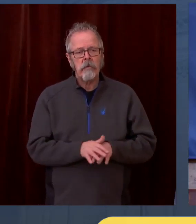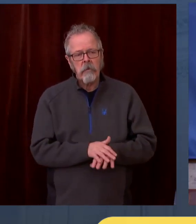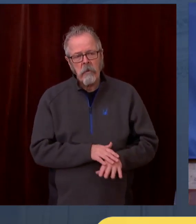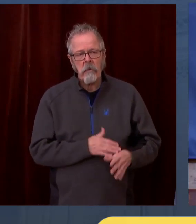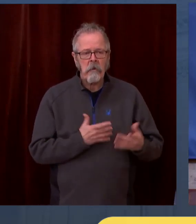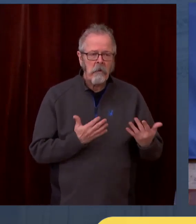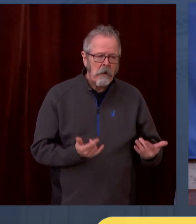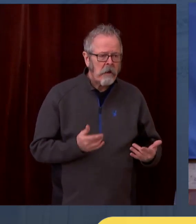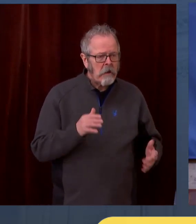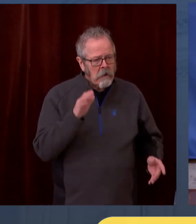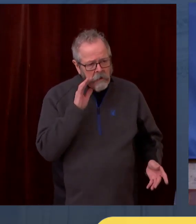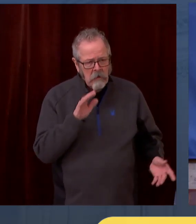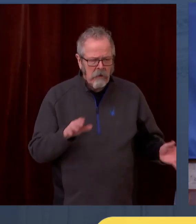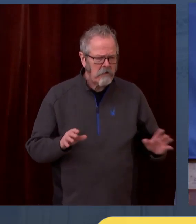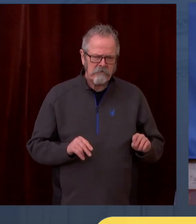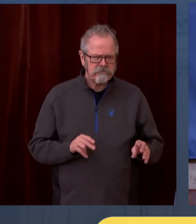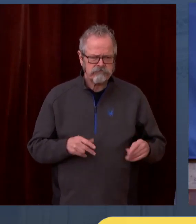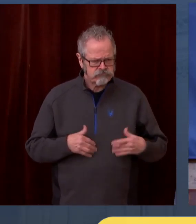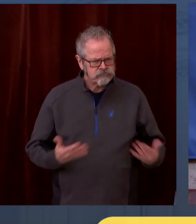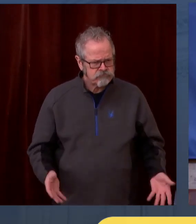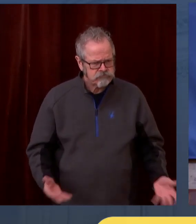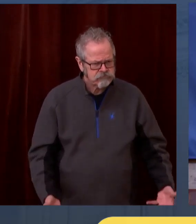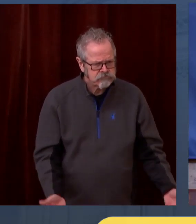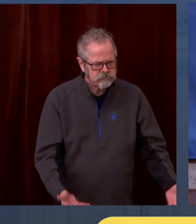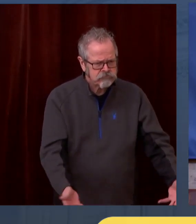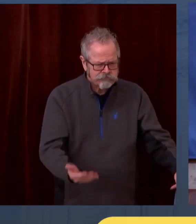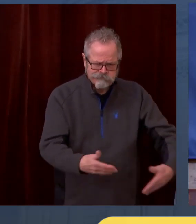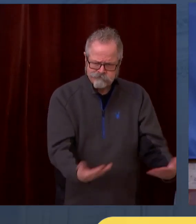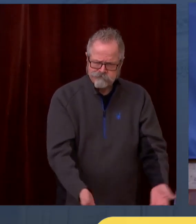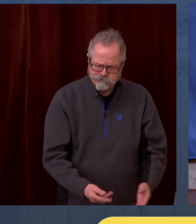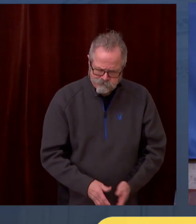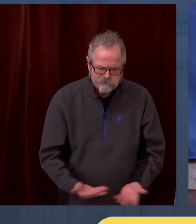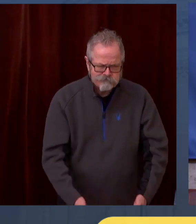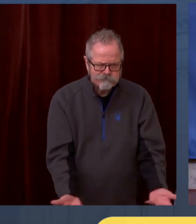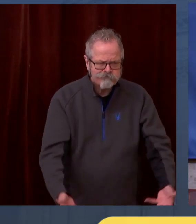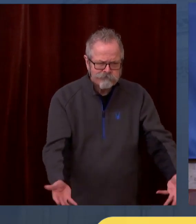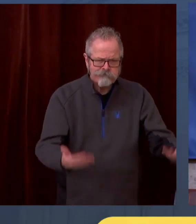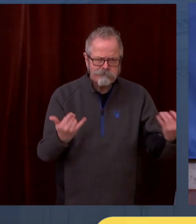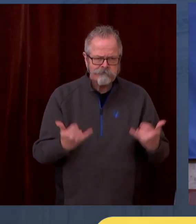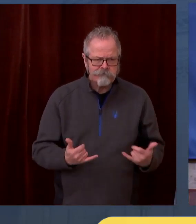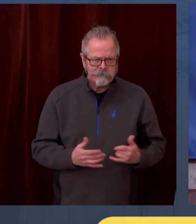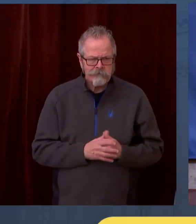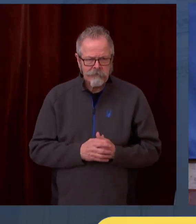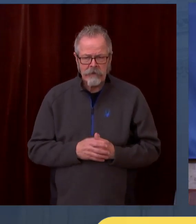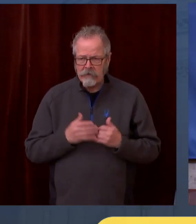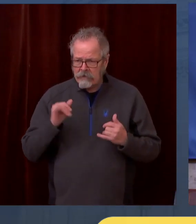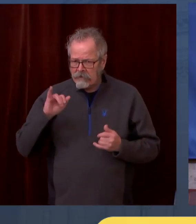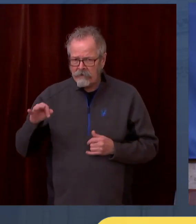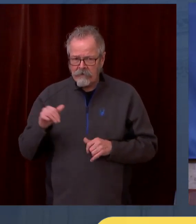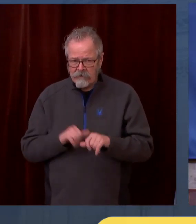science, you know, in the future as it continues to come in. But we're not making any changes, certainly today.